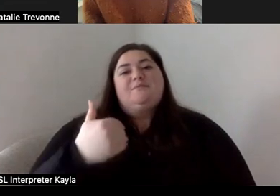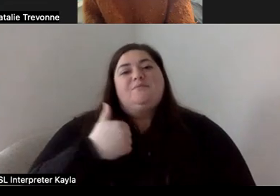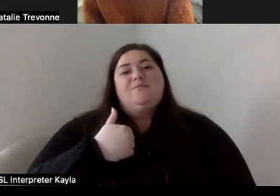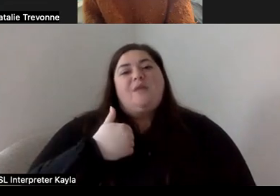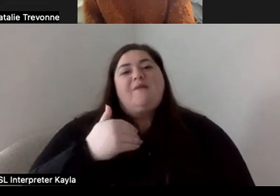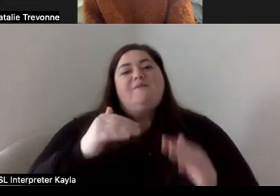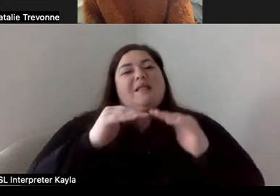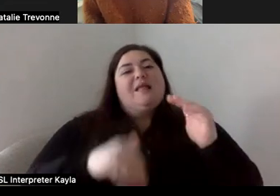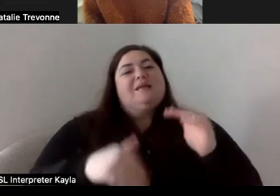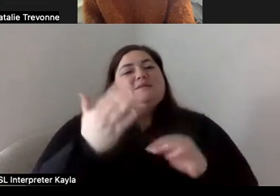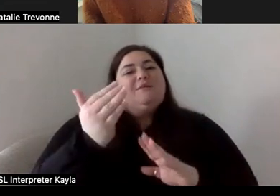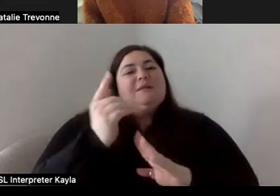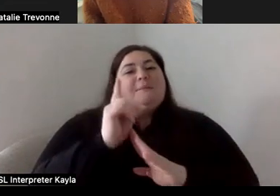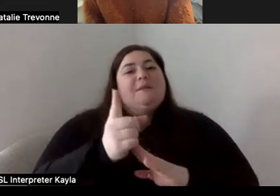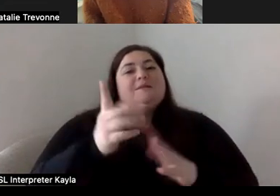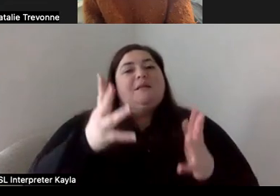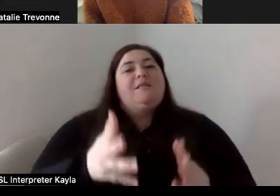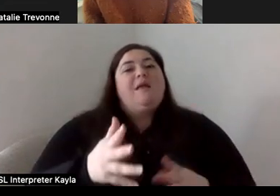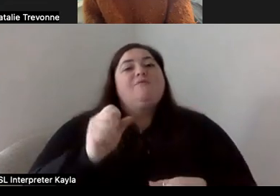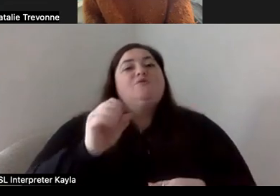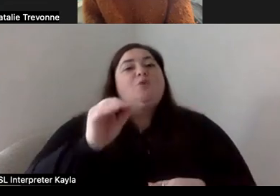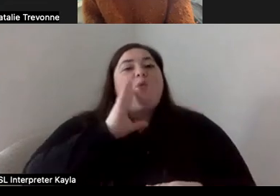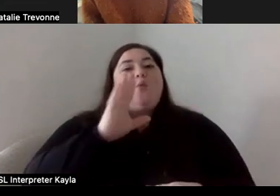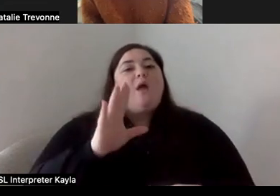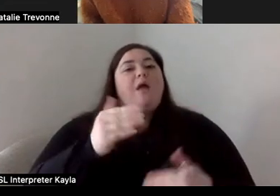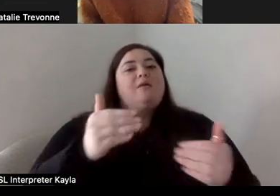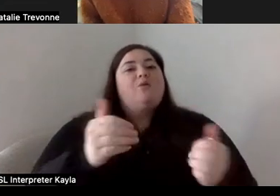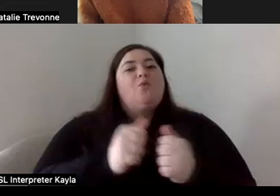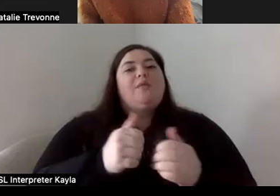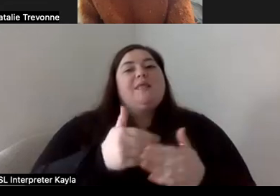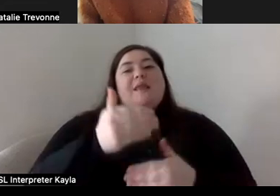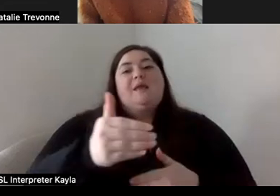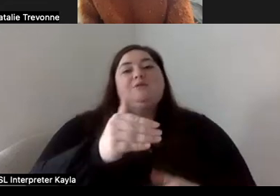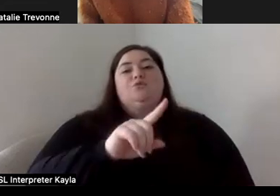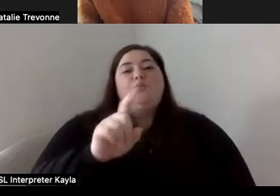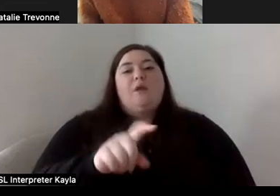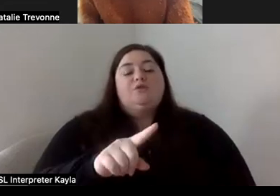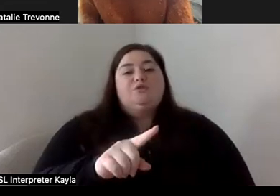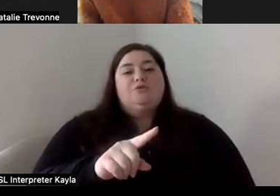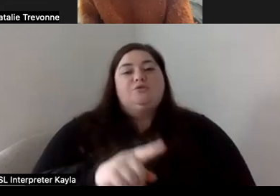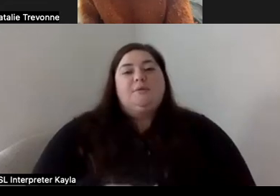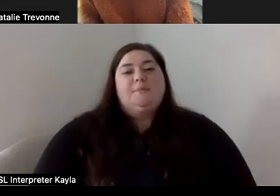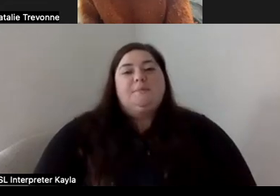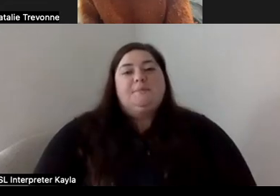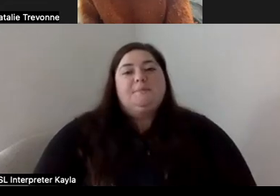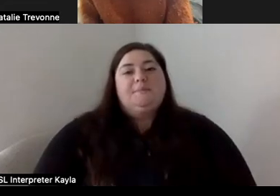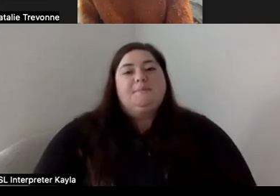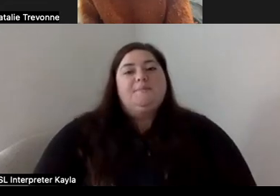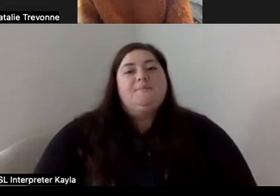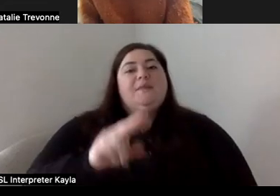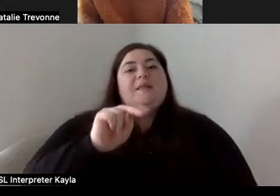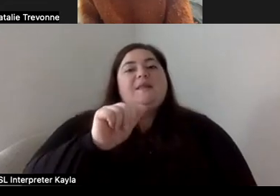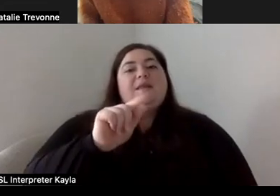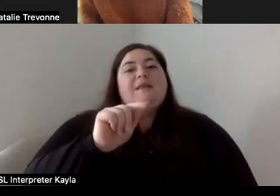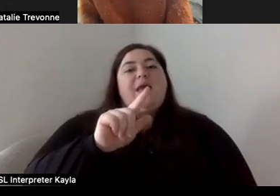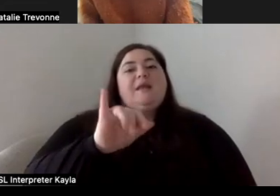15 minutes left, so I'm going to run to one of our next questions. This one is for, this is for Natalie again.